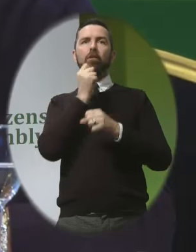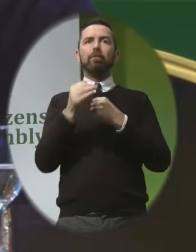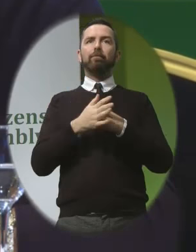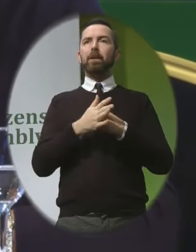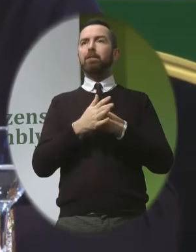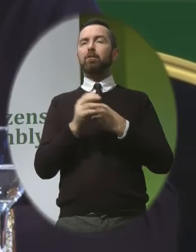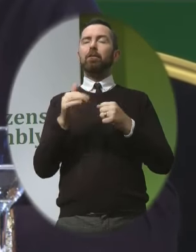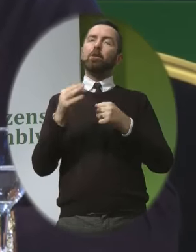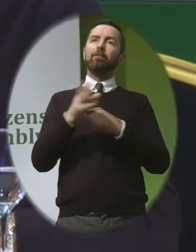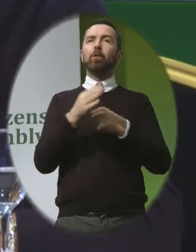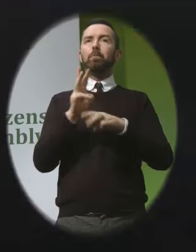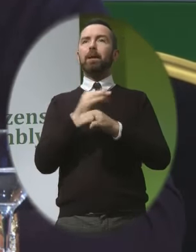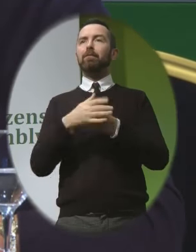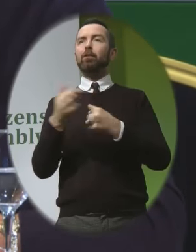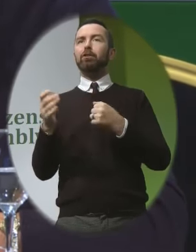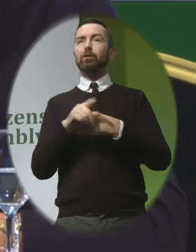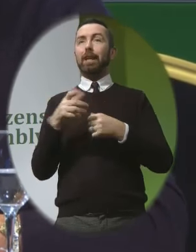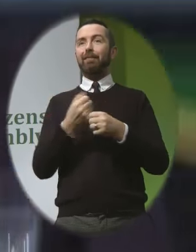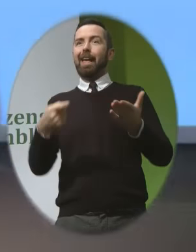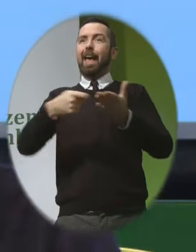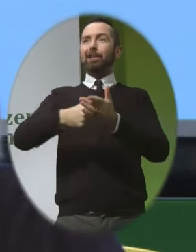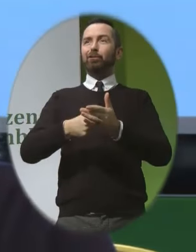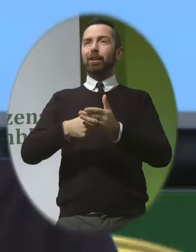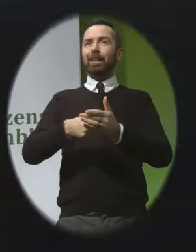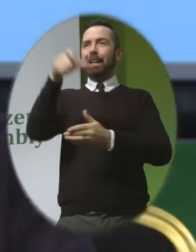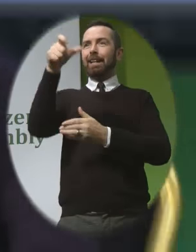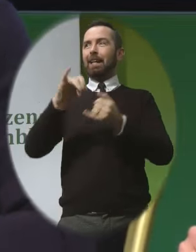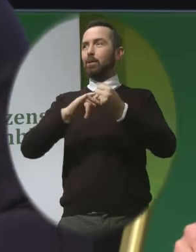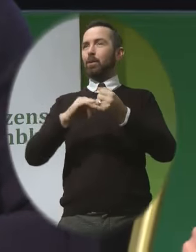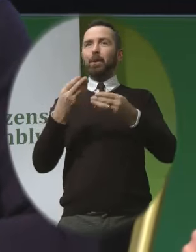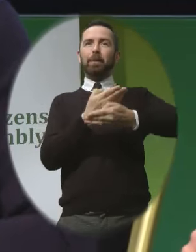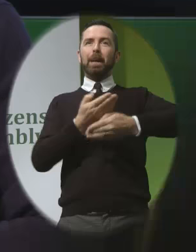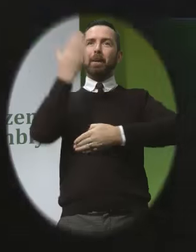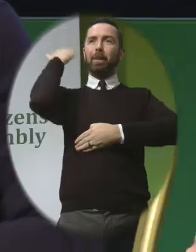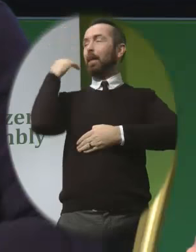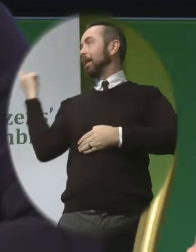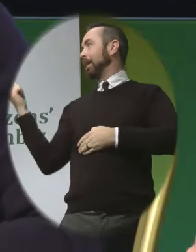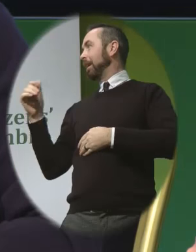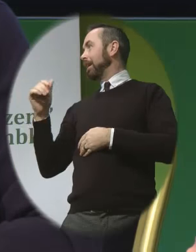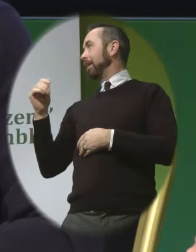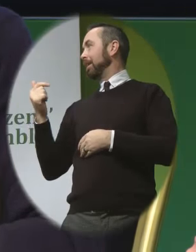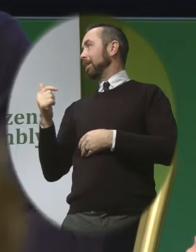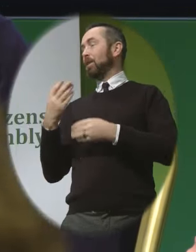guest here as well that's Ethan and she's 16 months old